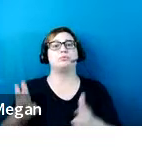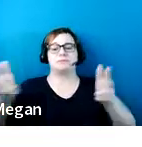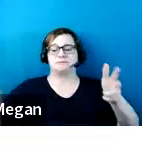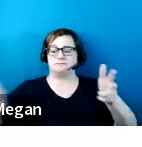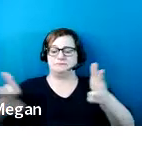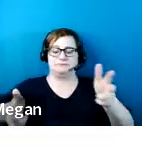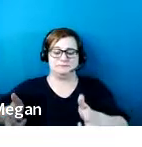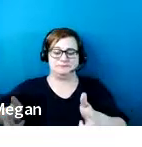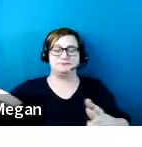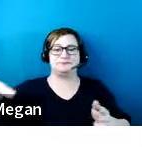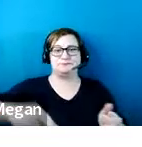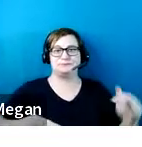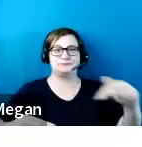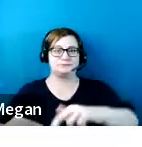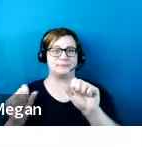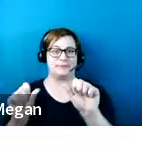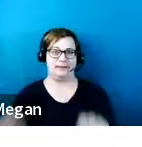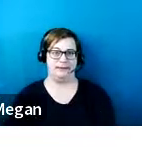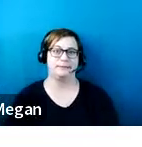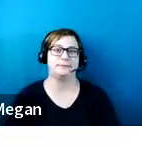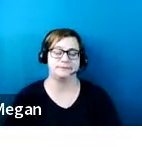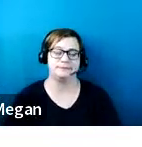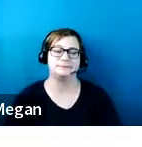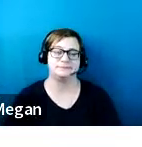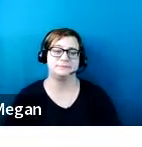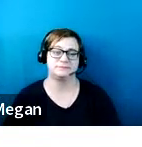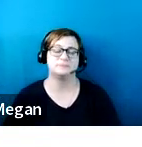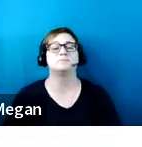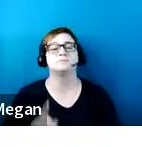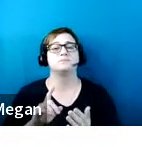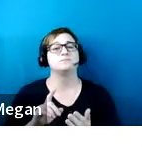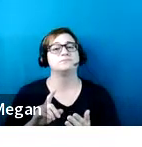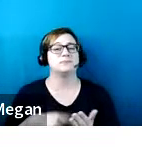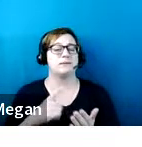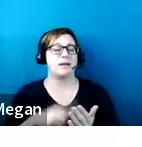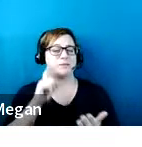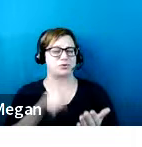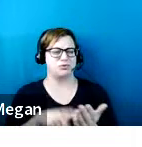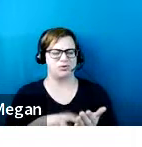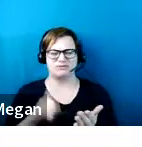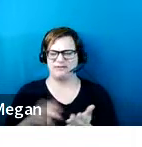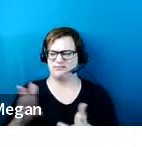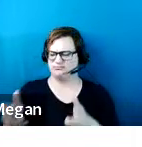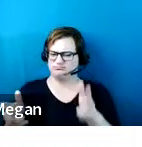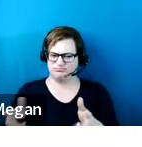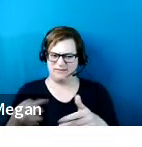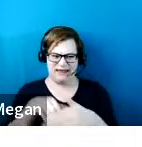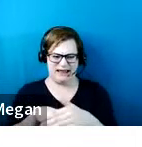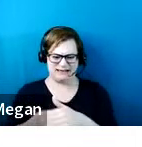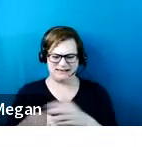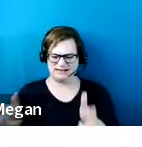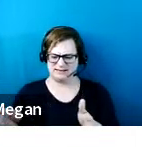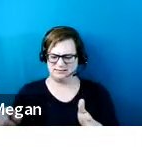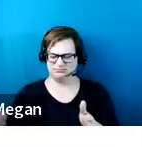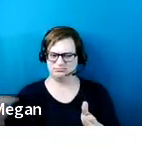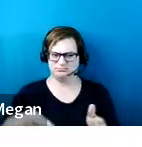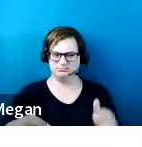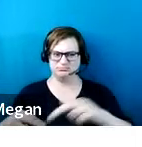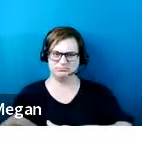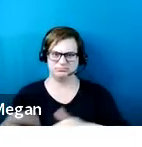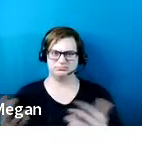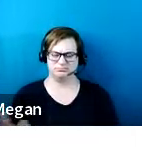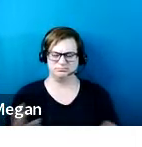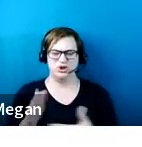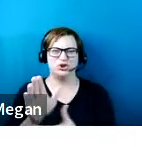to see people doing, is having two accessible spaces on either side of an access aisle sharing that